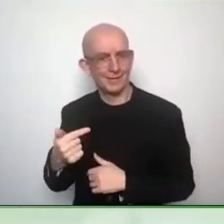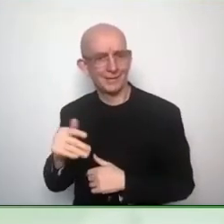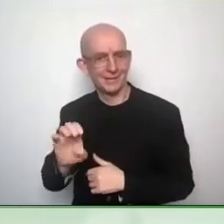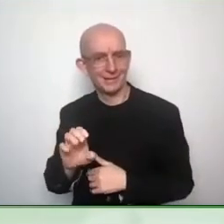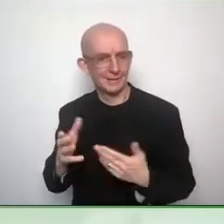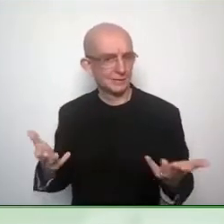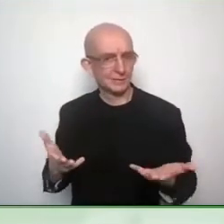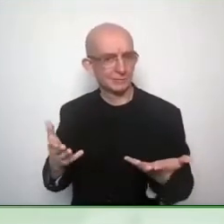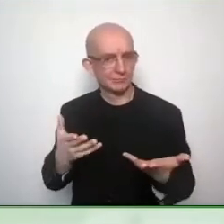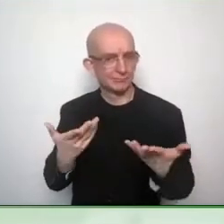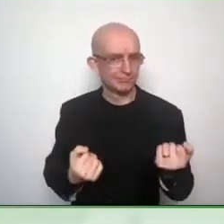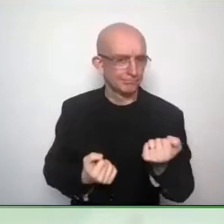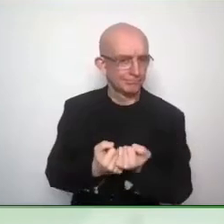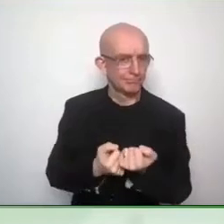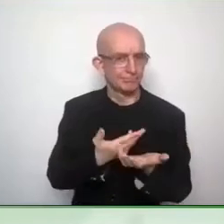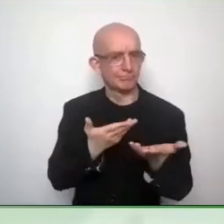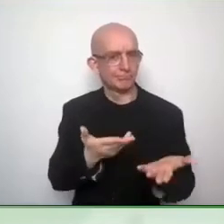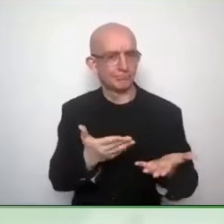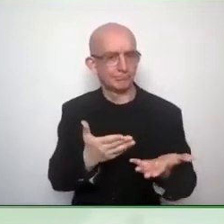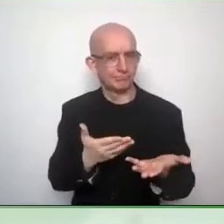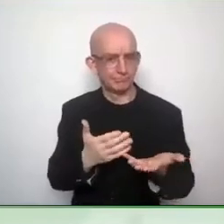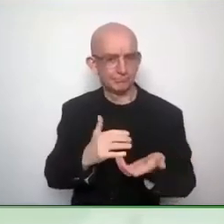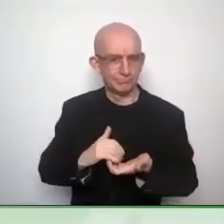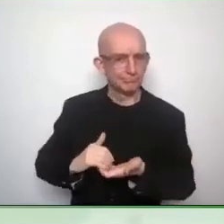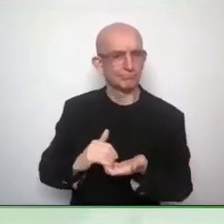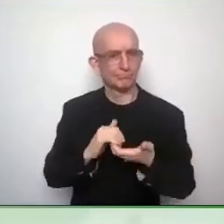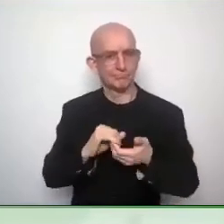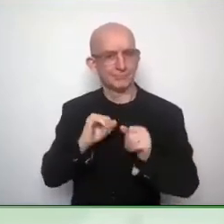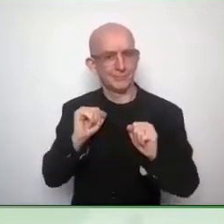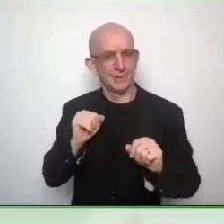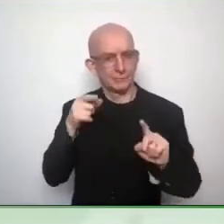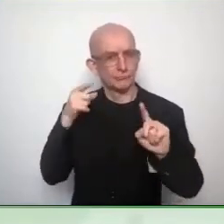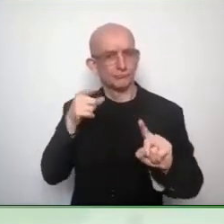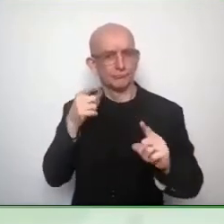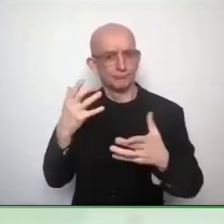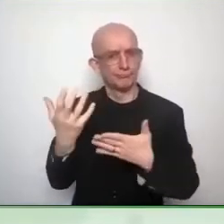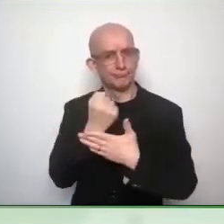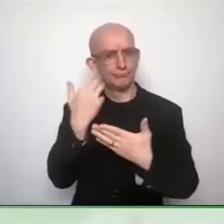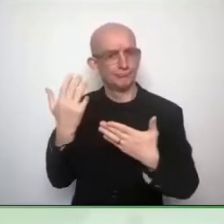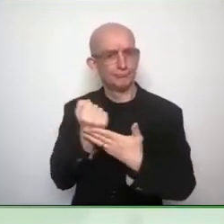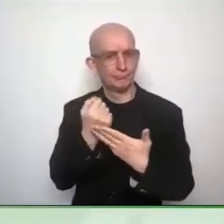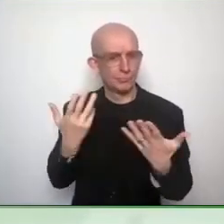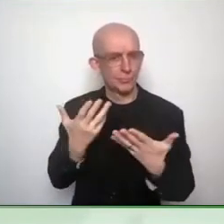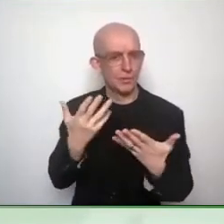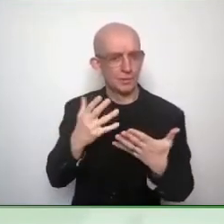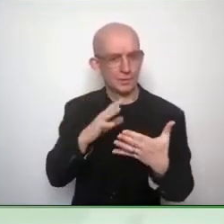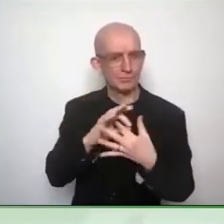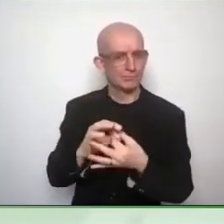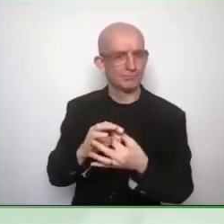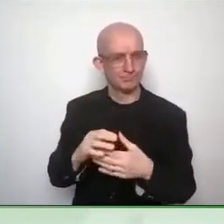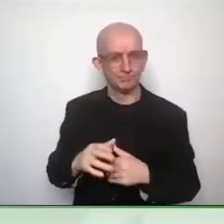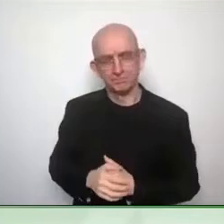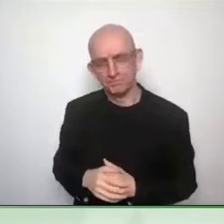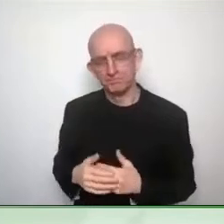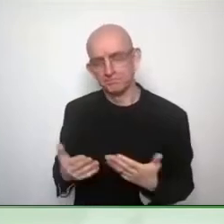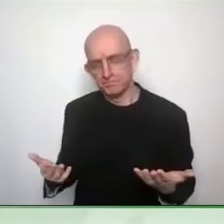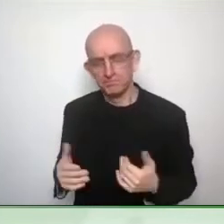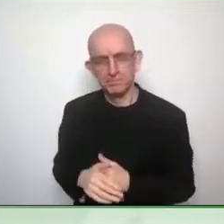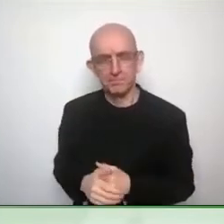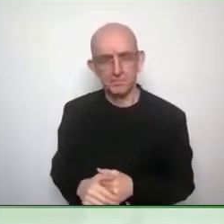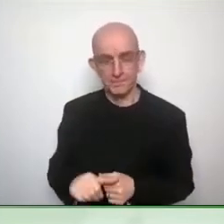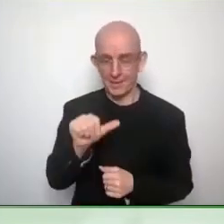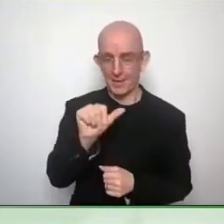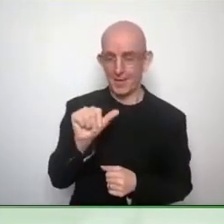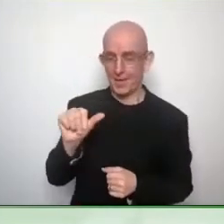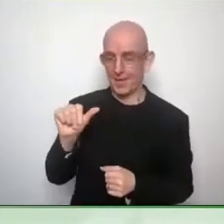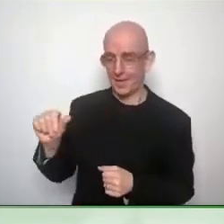So AAA-TE is a membership organization. You can, first of all, become a member, either as an individual or